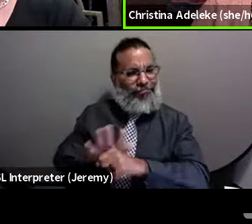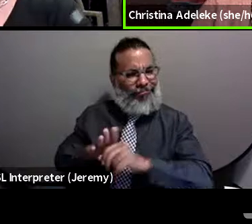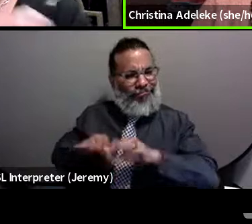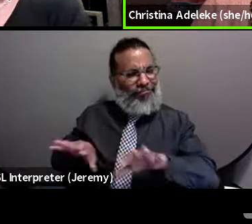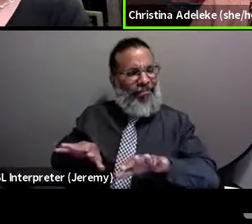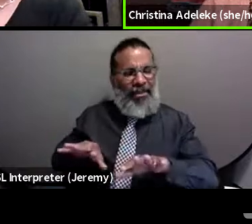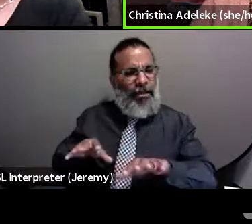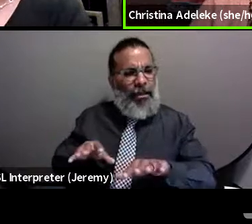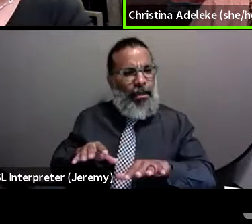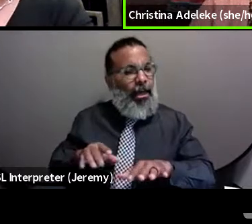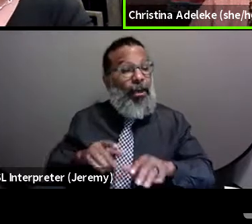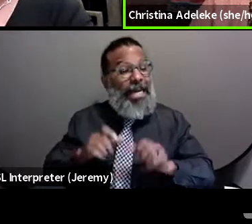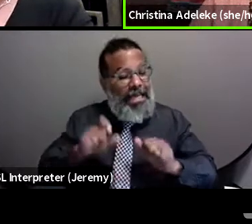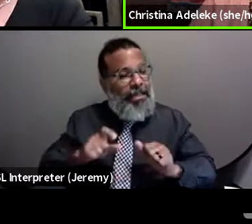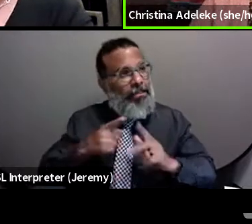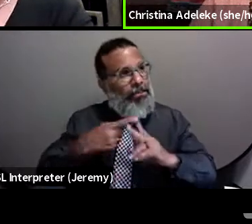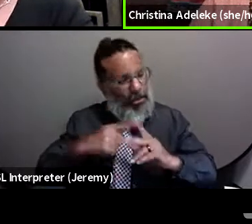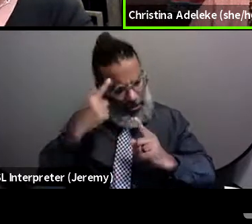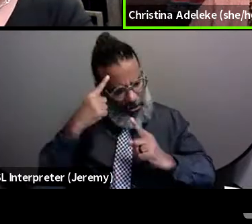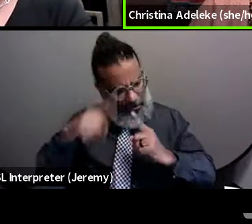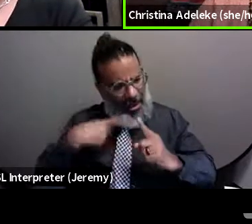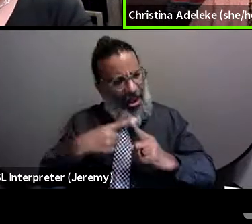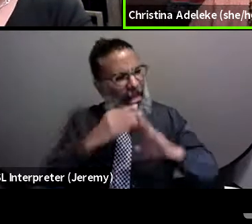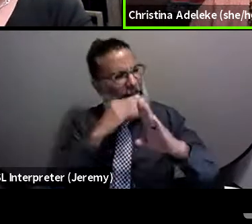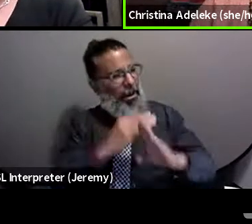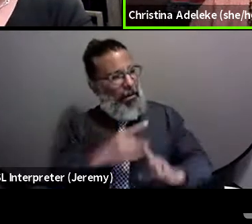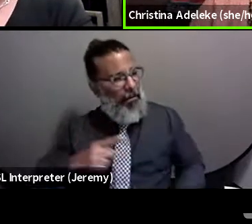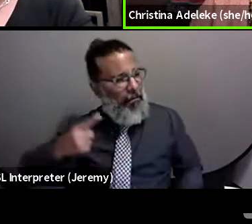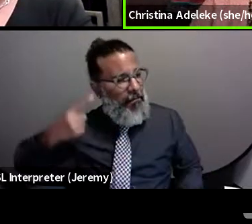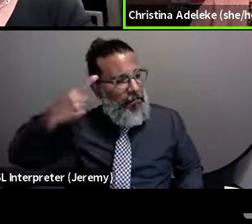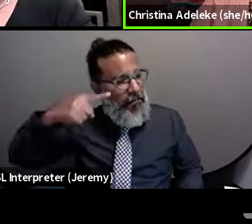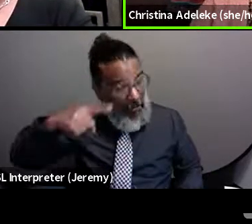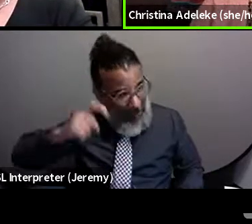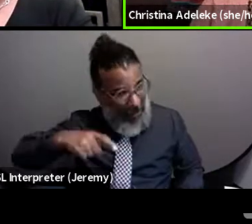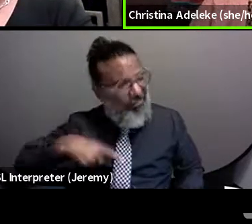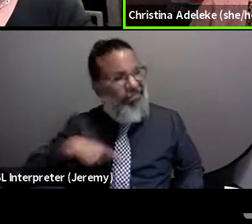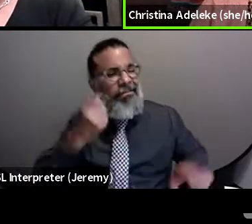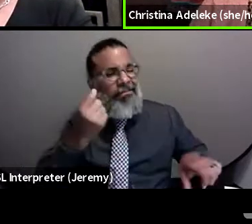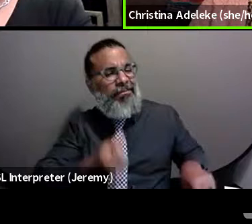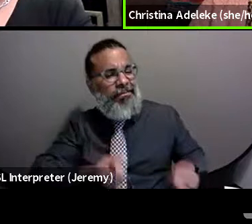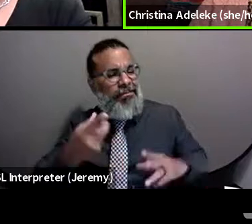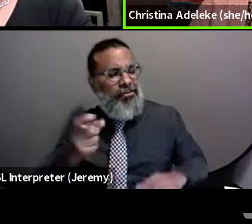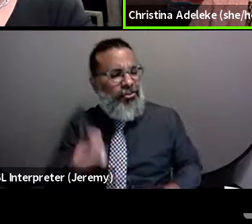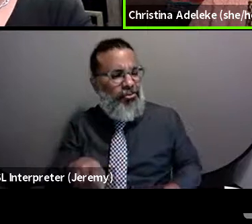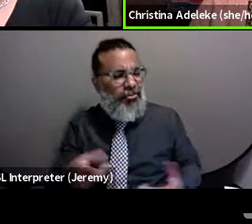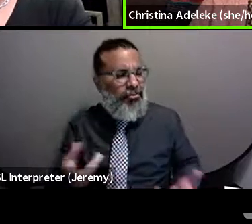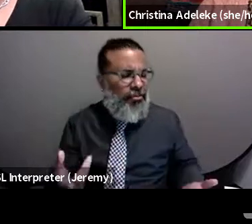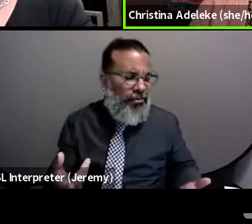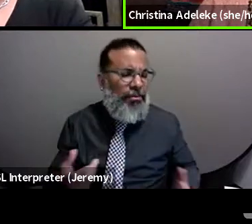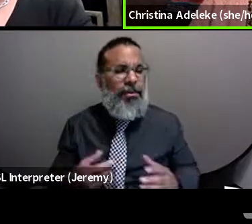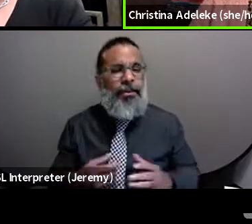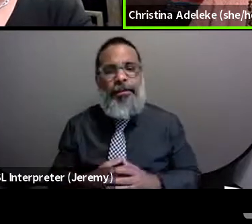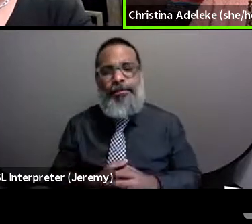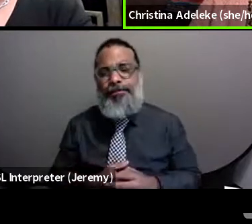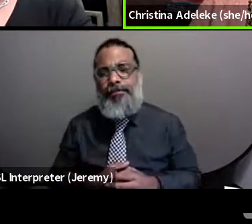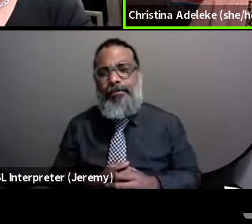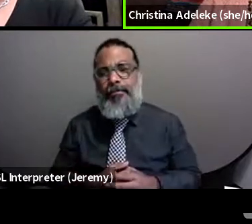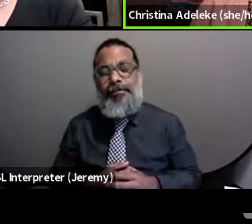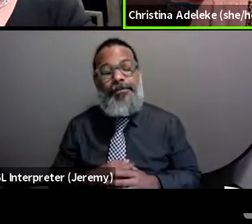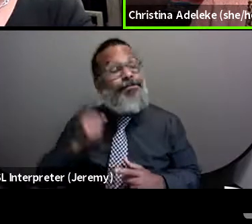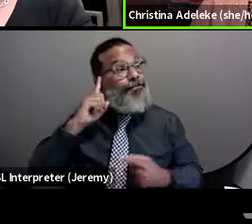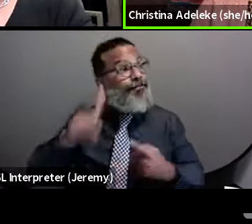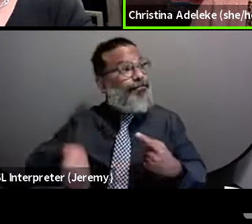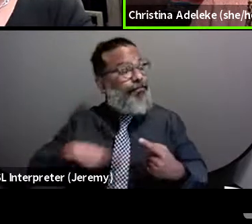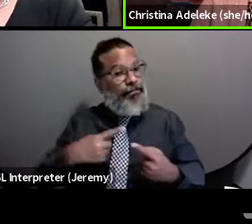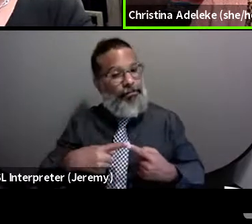continue to remove barriers that seem unnecessary, that makes complete sense. I think being